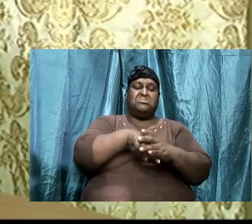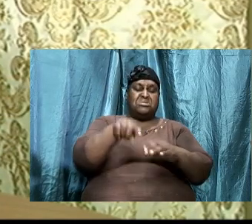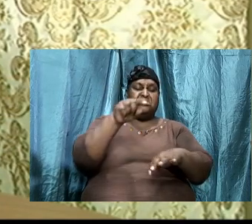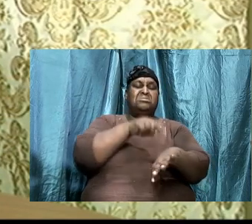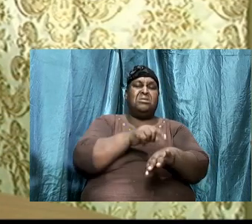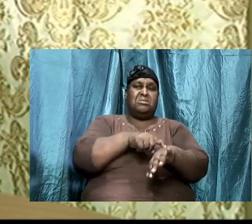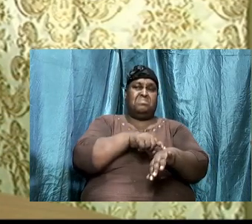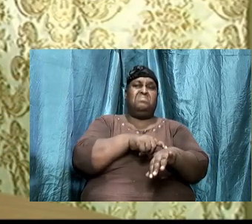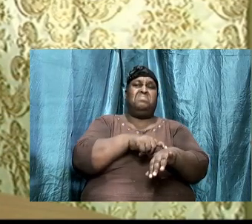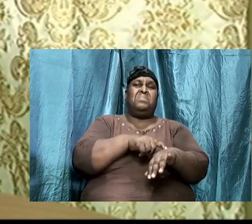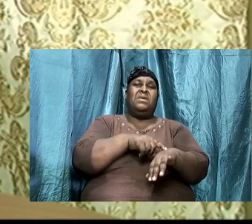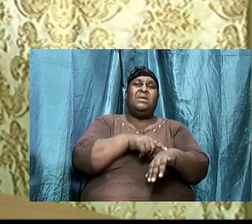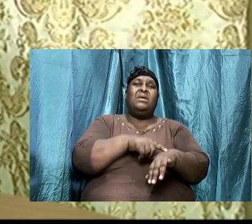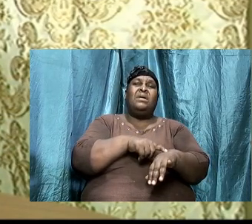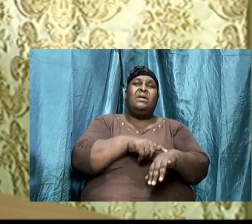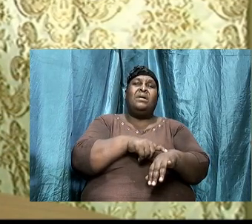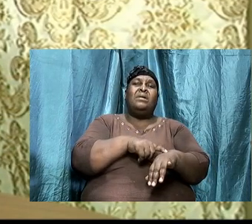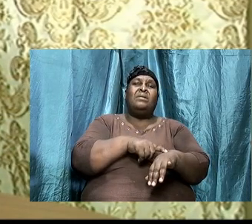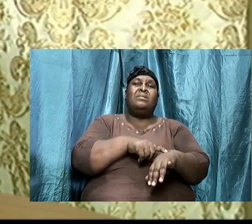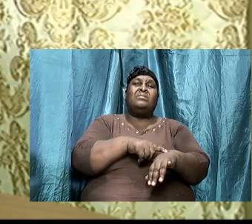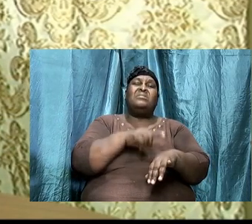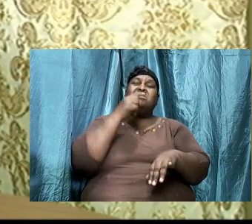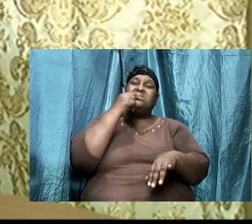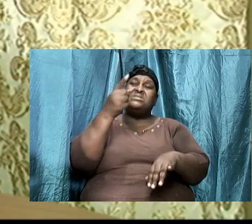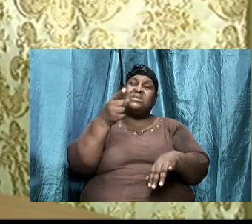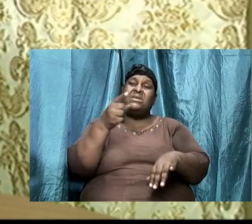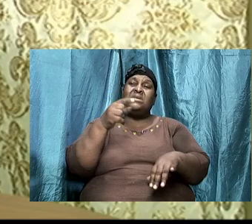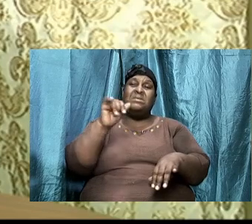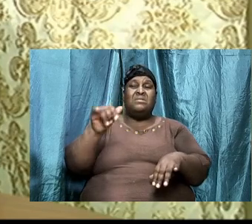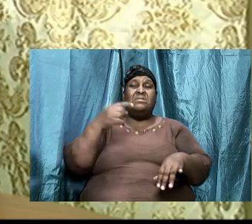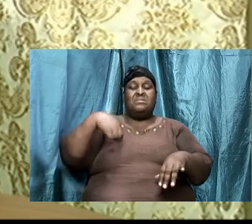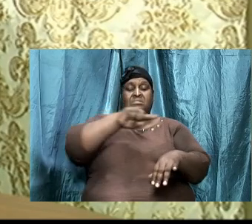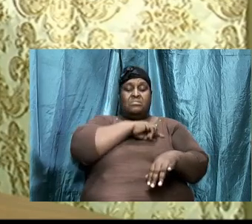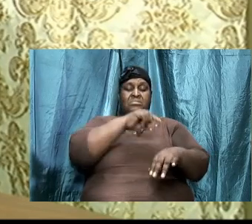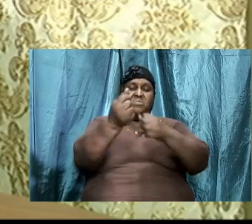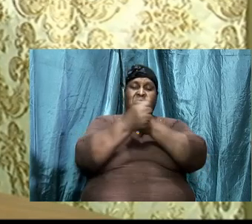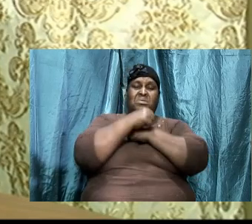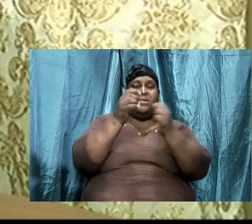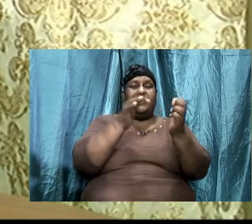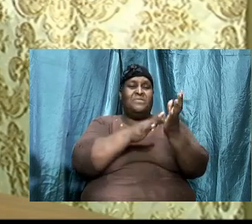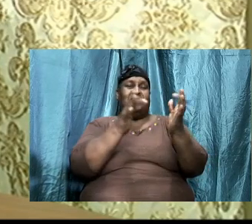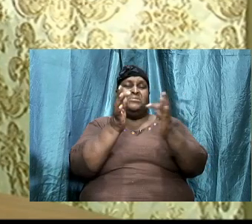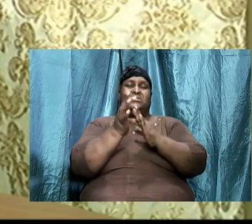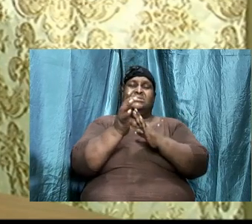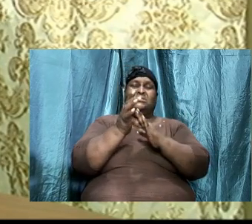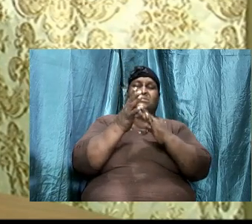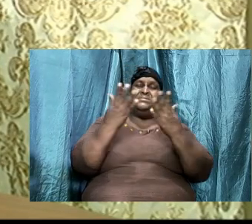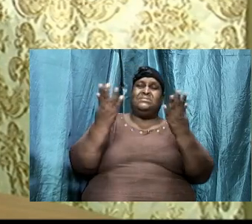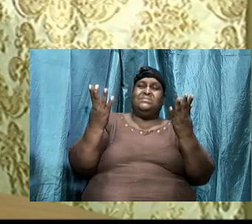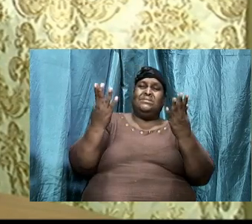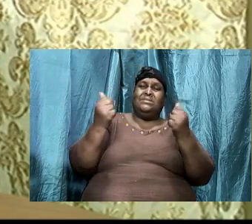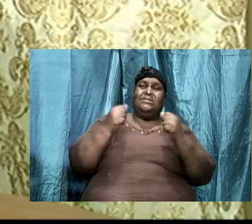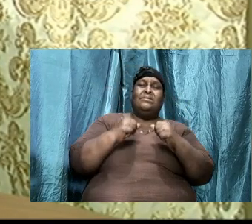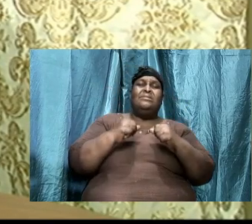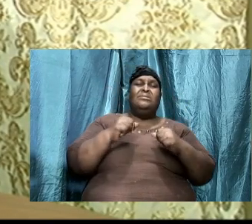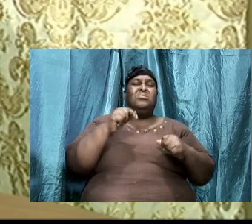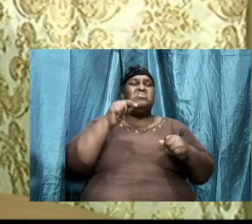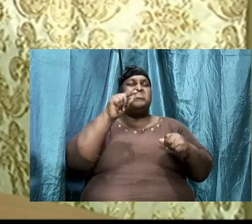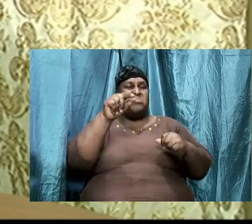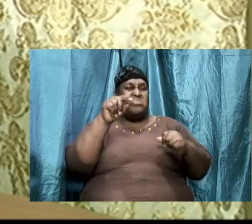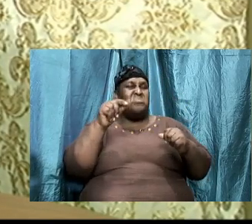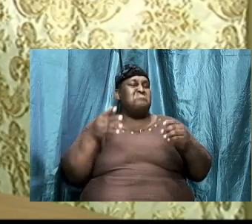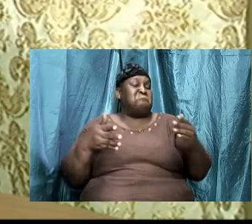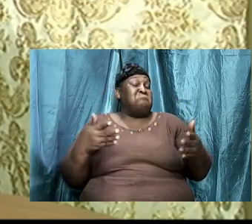is going to have to say that we love Jesus. So, you might think that